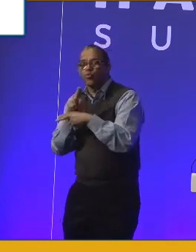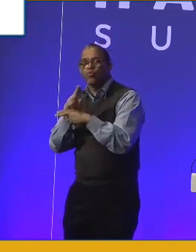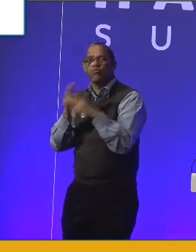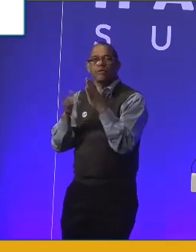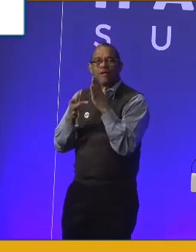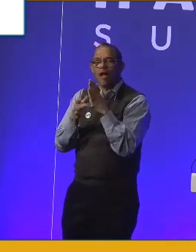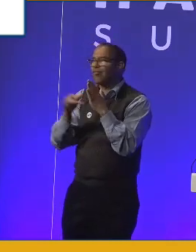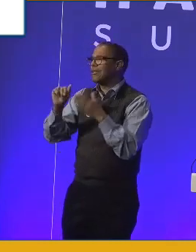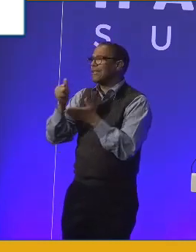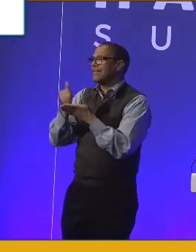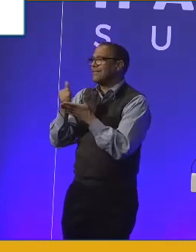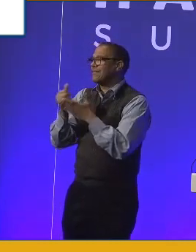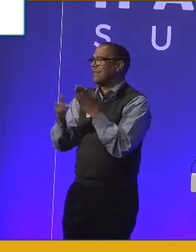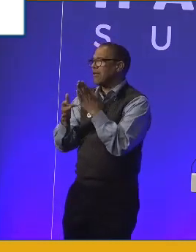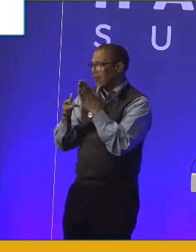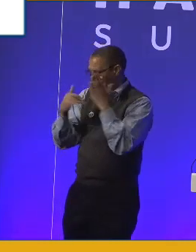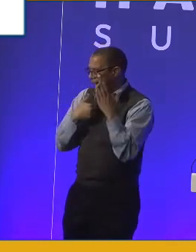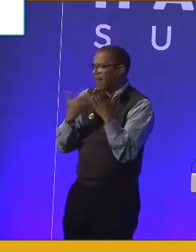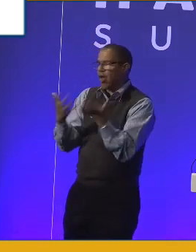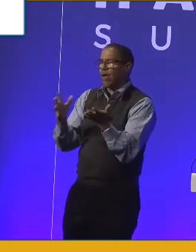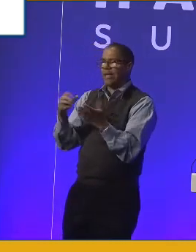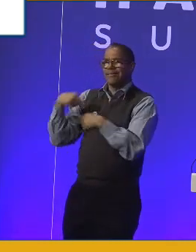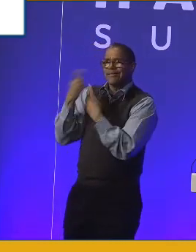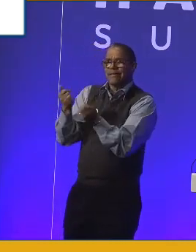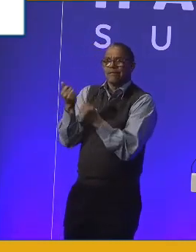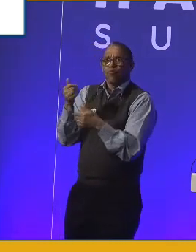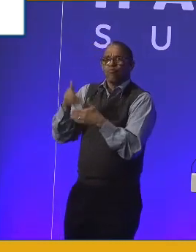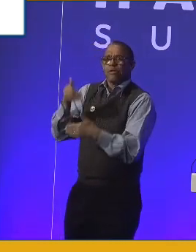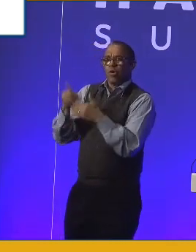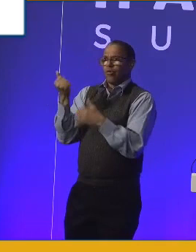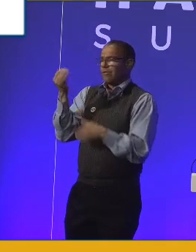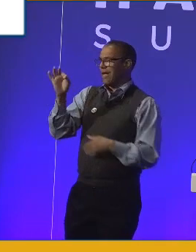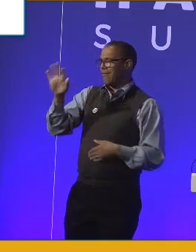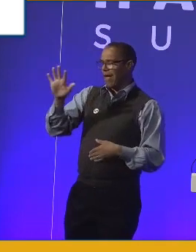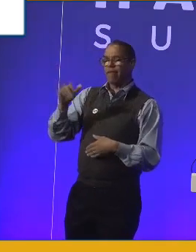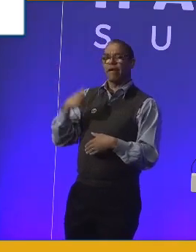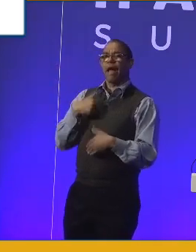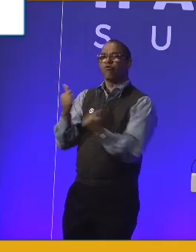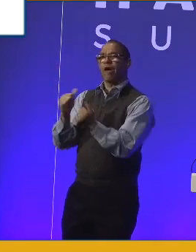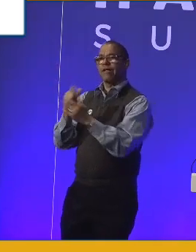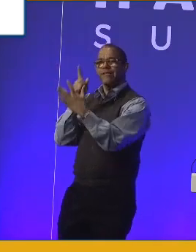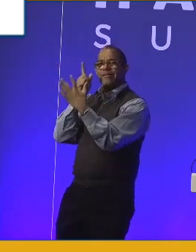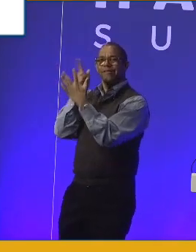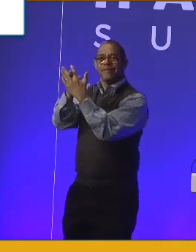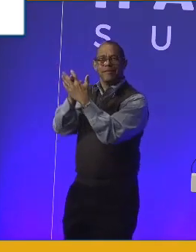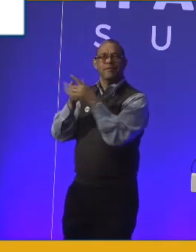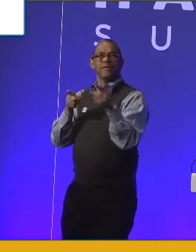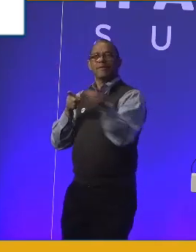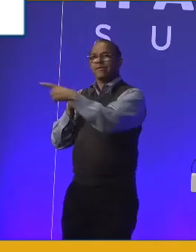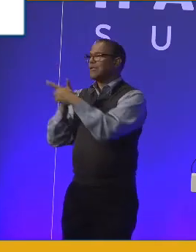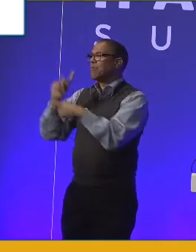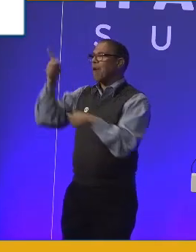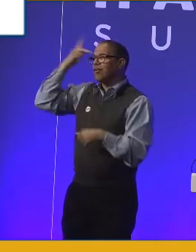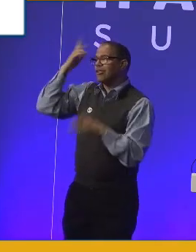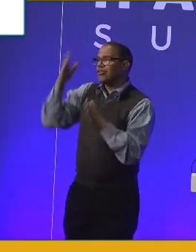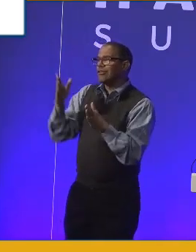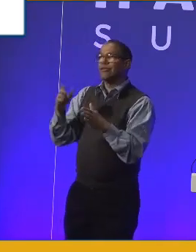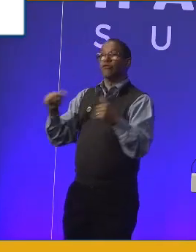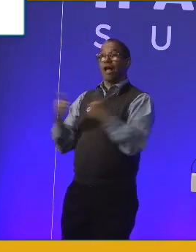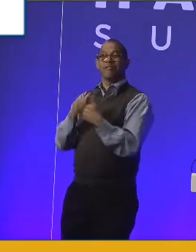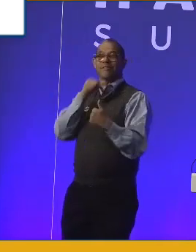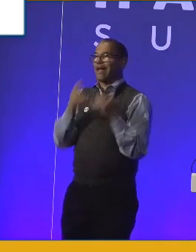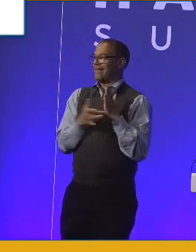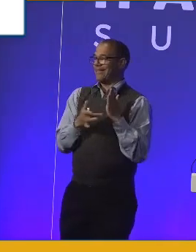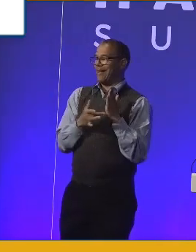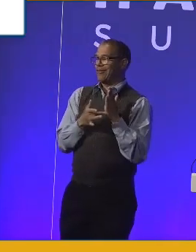comment I'm very clearly made and what we're really trying to get across to the politicians involved was challenge is not technology. The challenge is